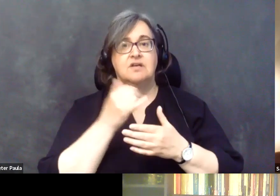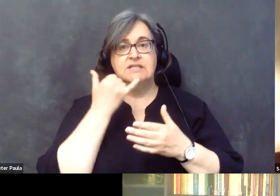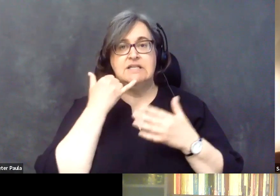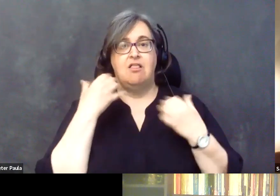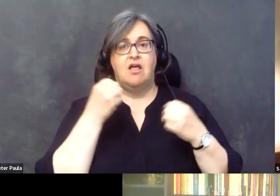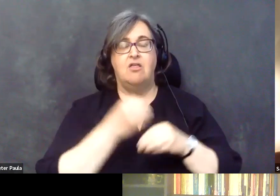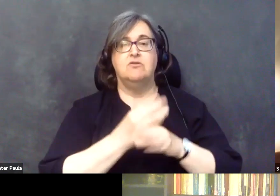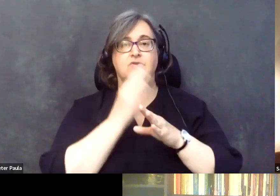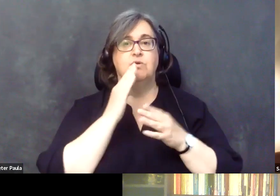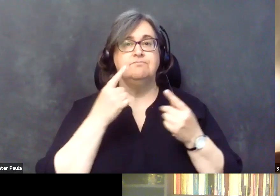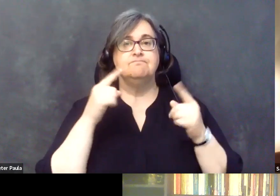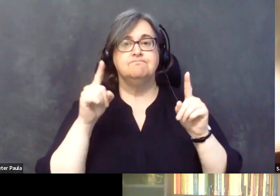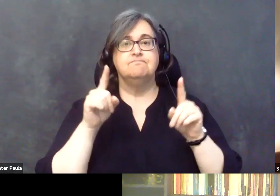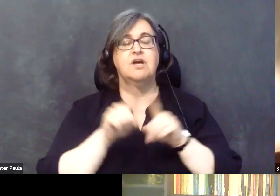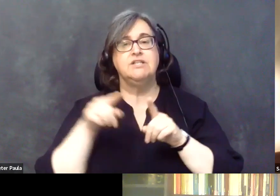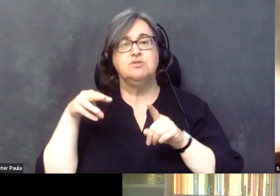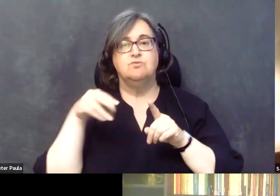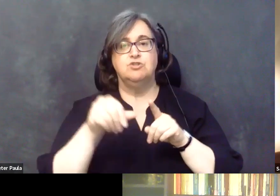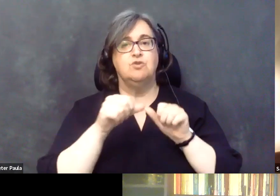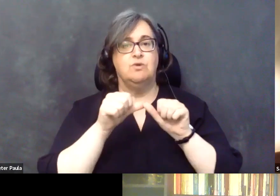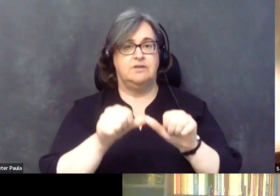as, as a reimbursed service.